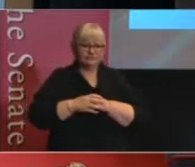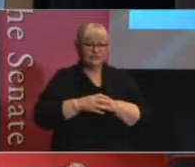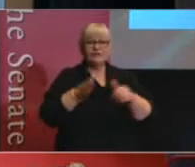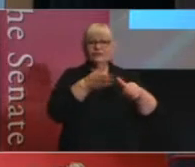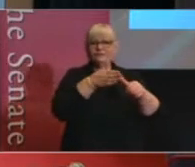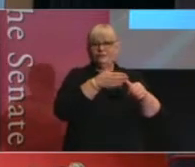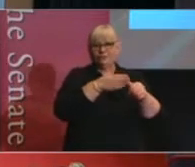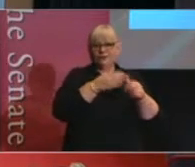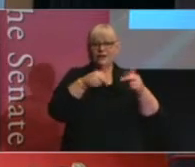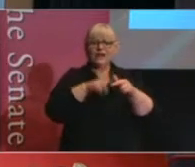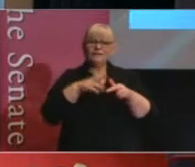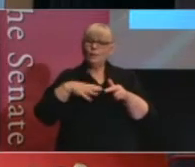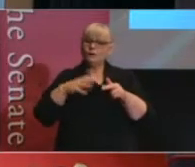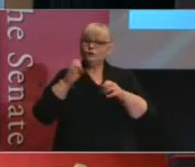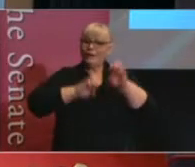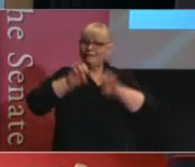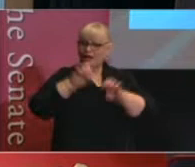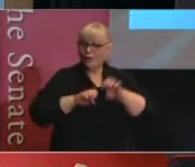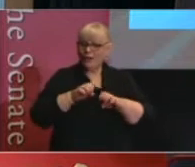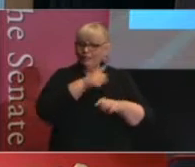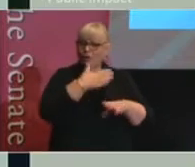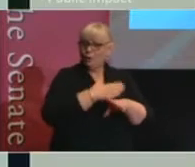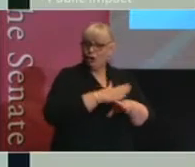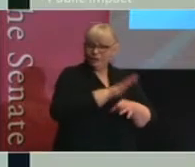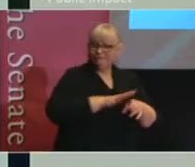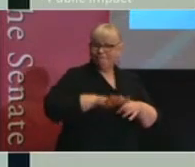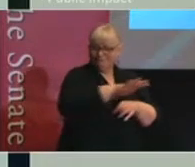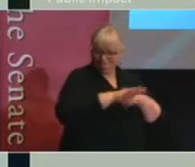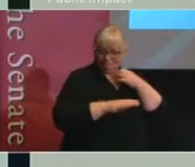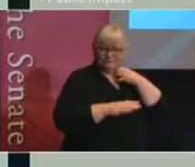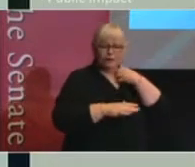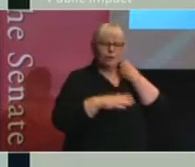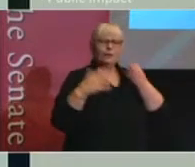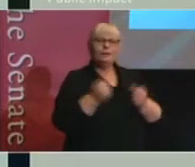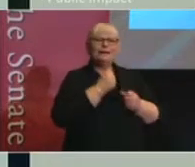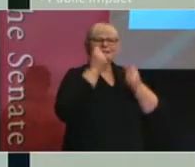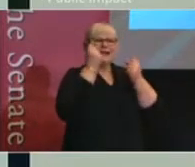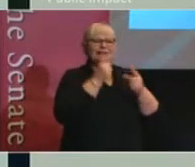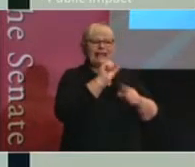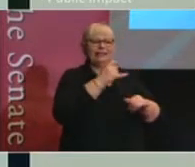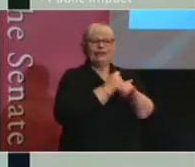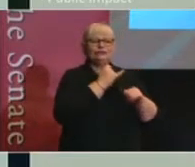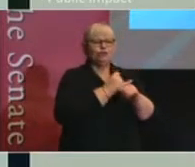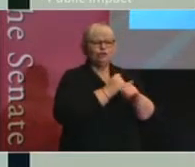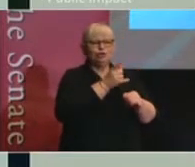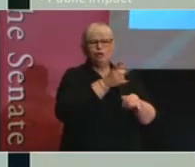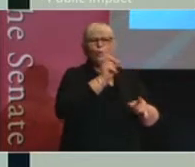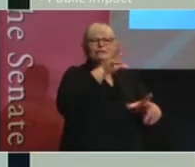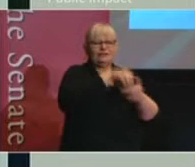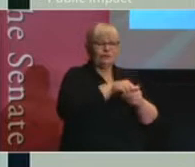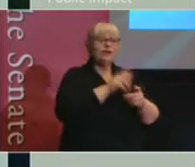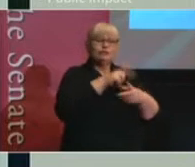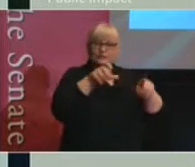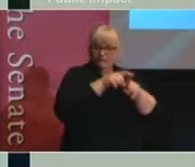going to try and evaluate the work of a parliamentary committee, we have to understand the institutional context. So, a federal